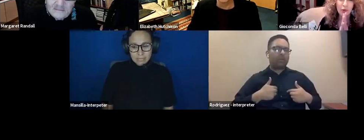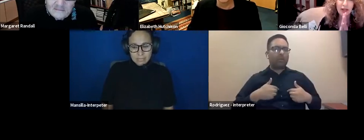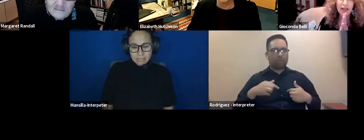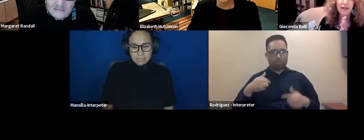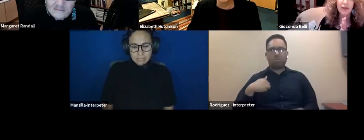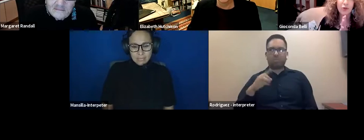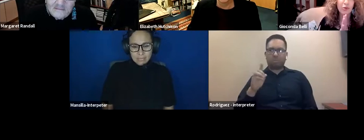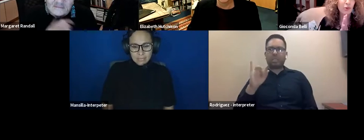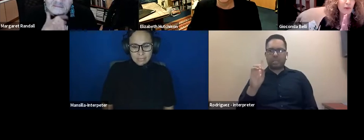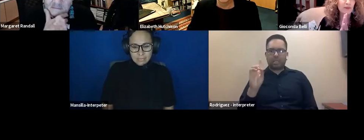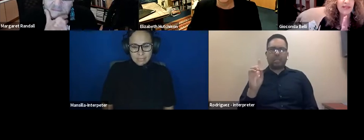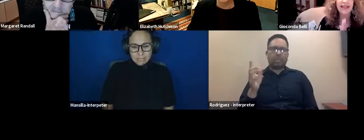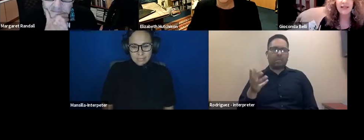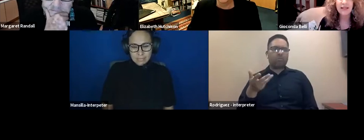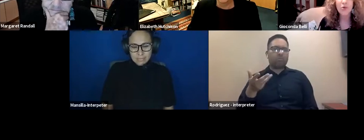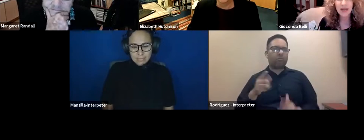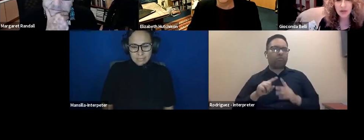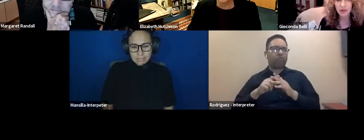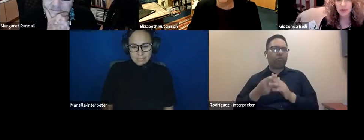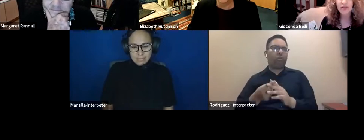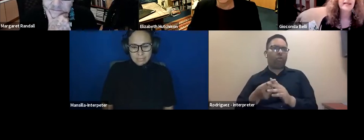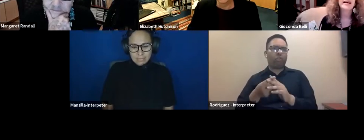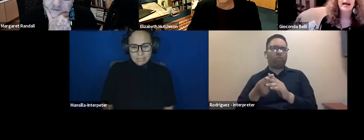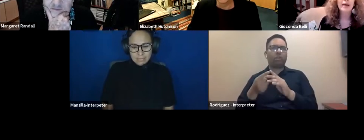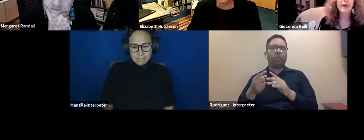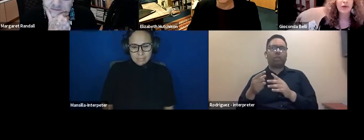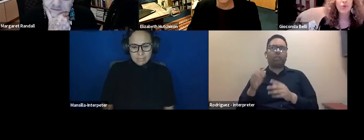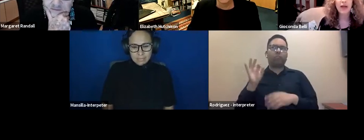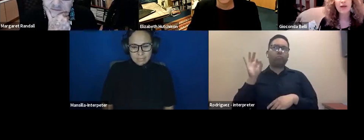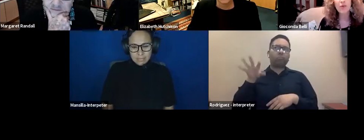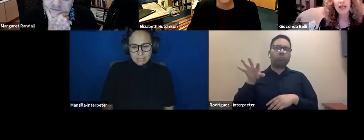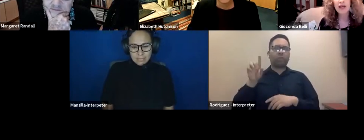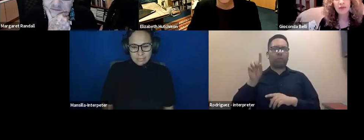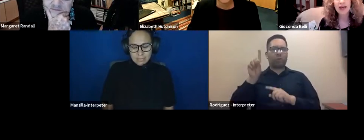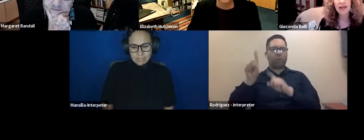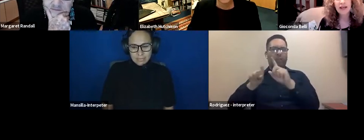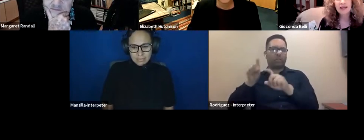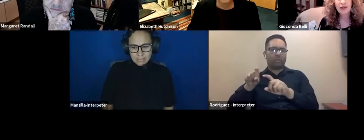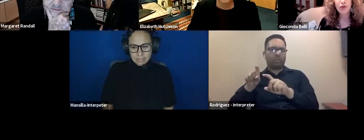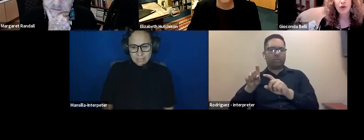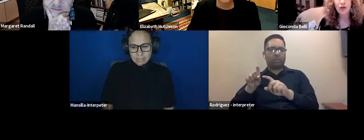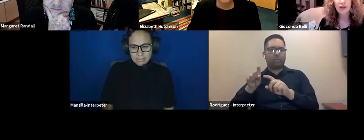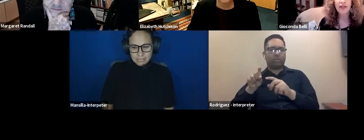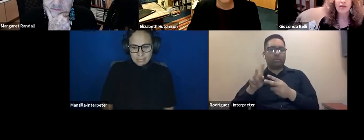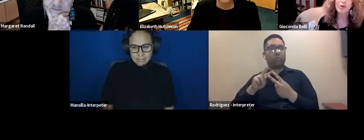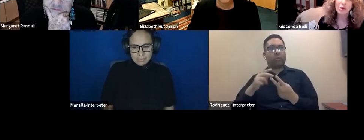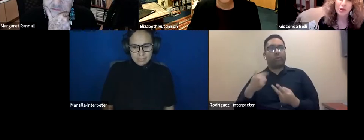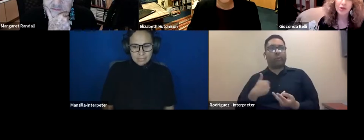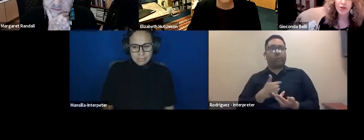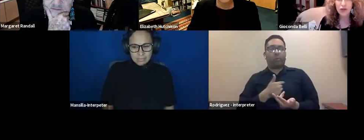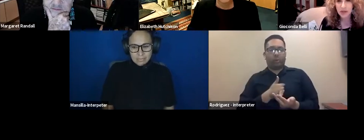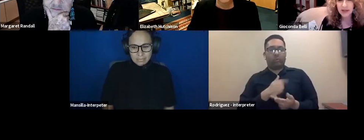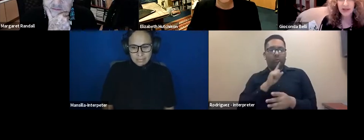to, to state questions about whether we had really done the